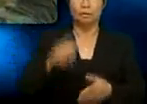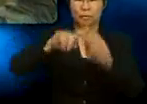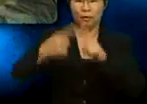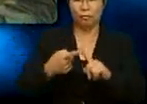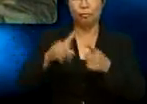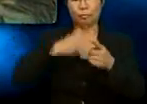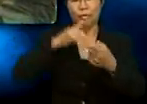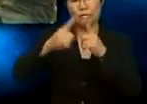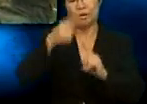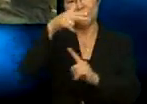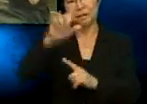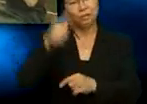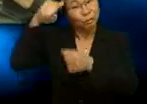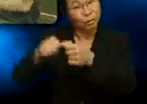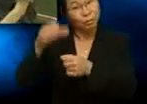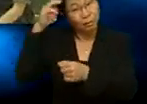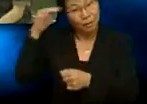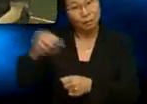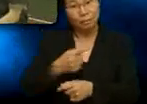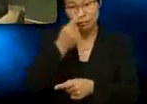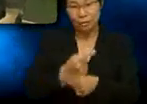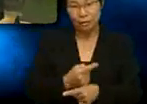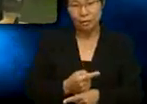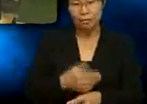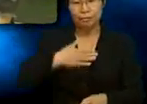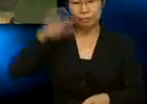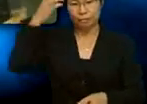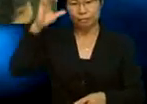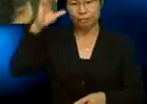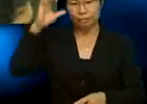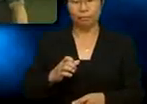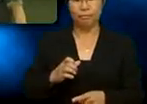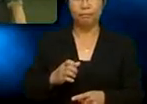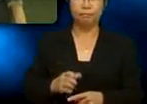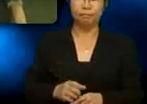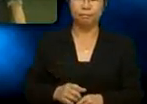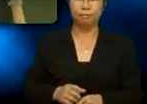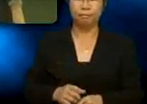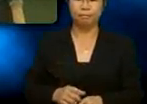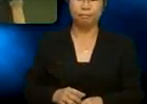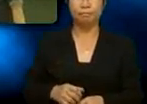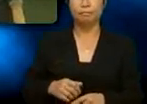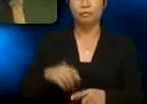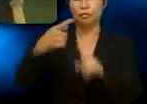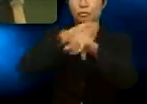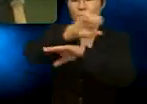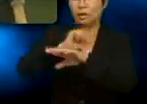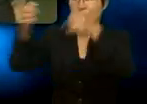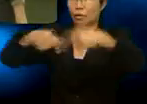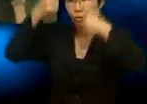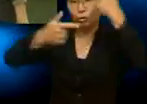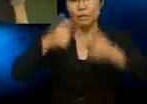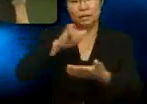him, right? Yeah. That's my cousin Andy from Singapore. Yeah? He's in town for a visit. That's nice. Yeah?